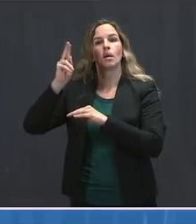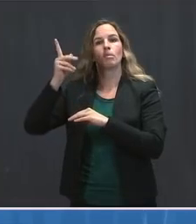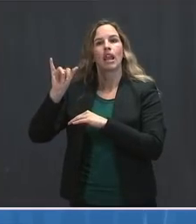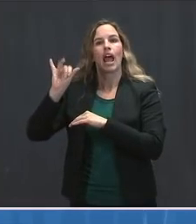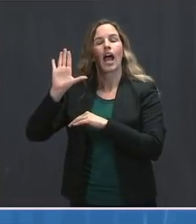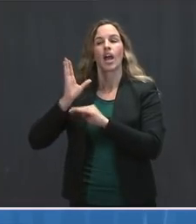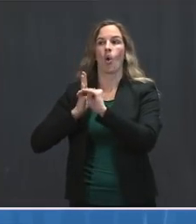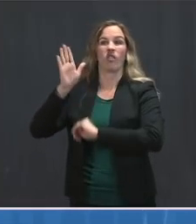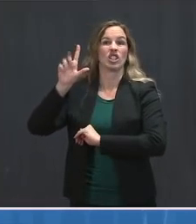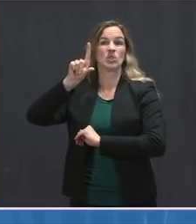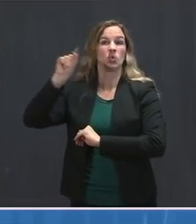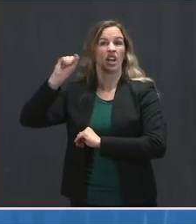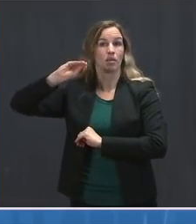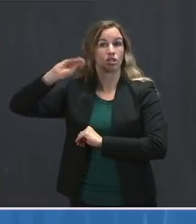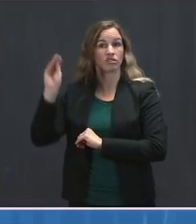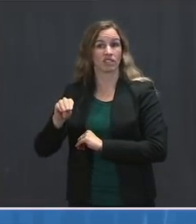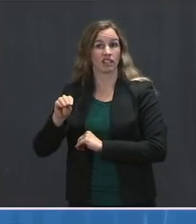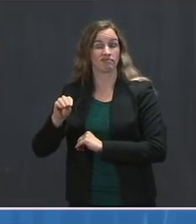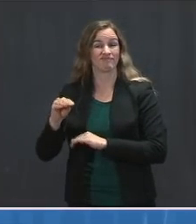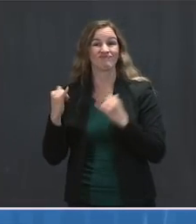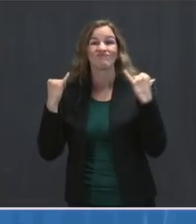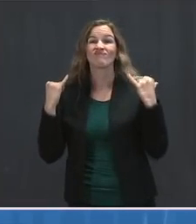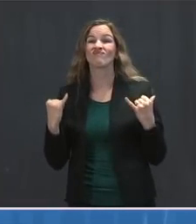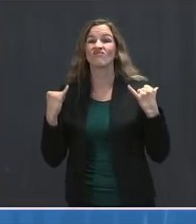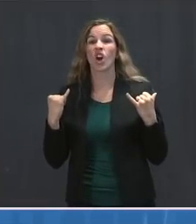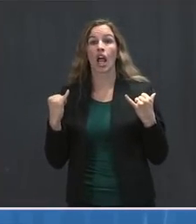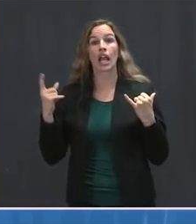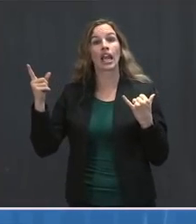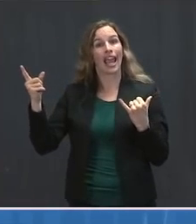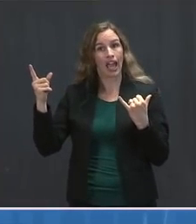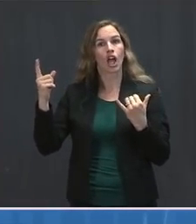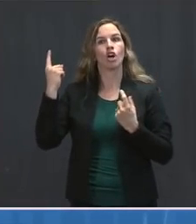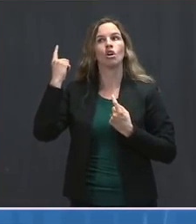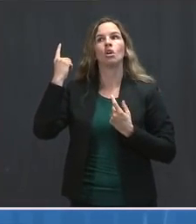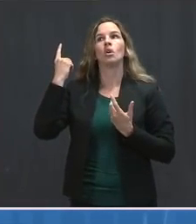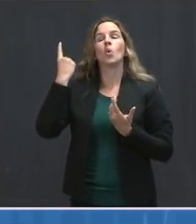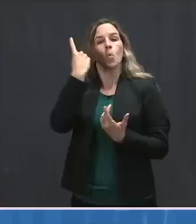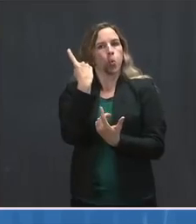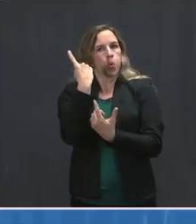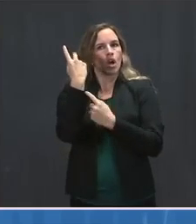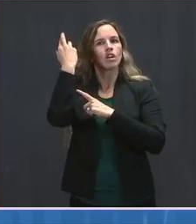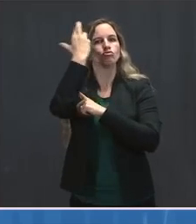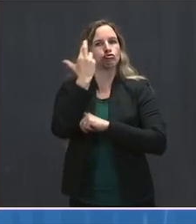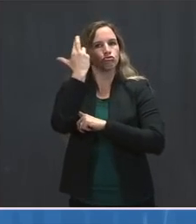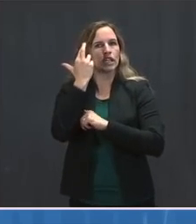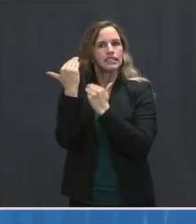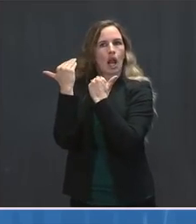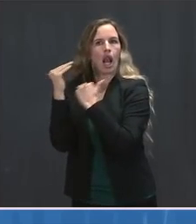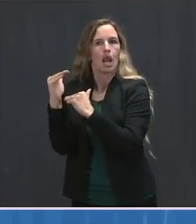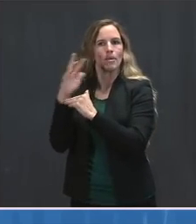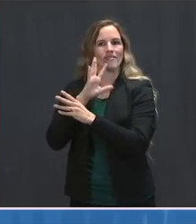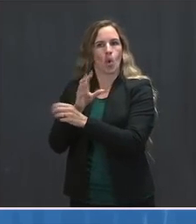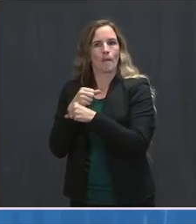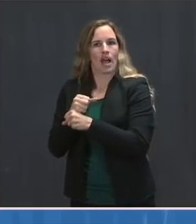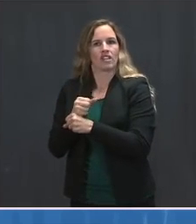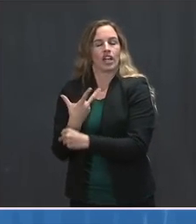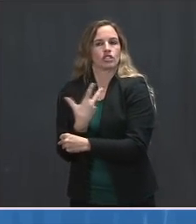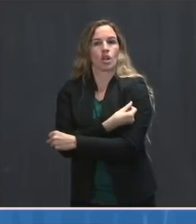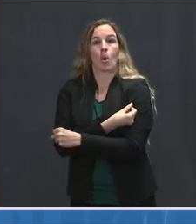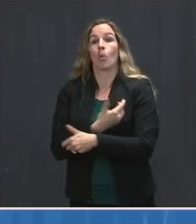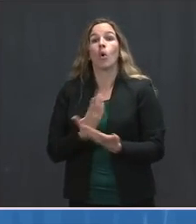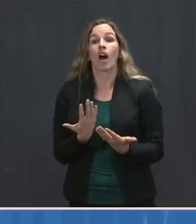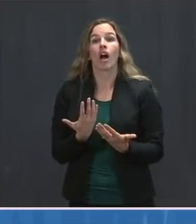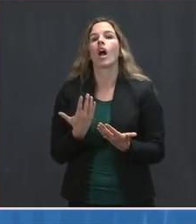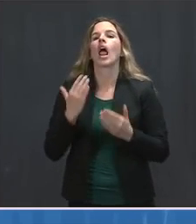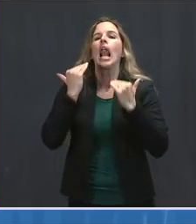Right now, one of the limiting constraining, one of the factors constraining increased manufacturing of vaccines is limited equipment